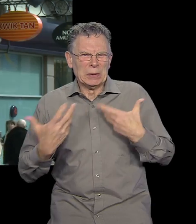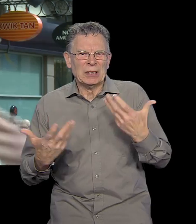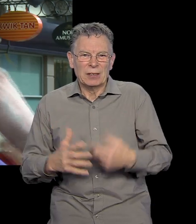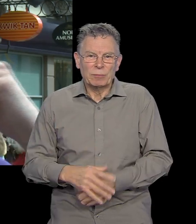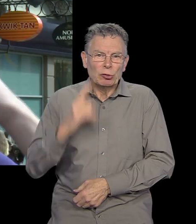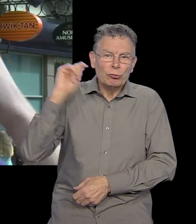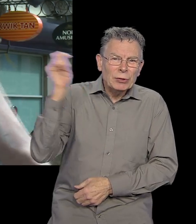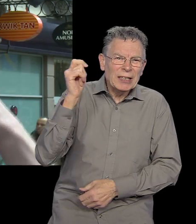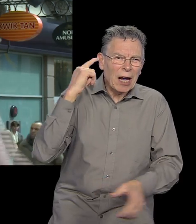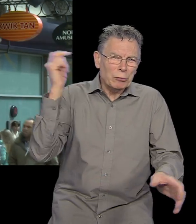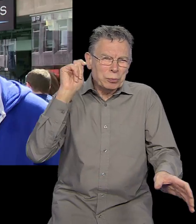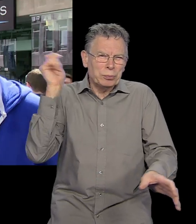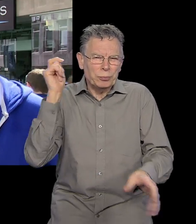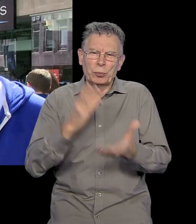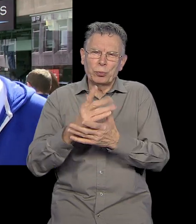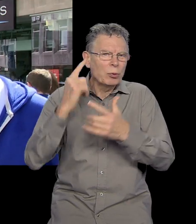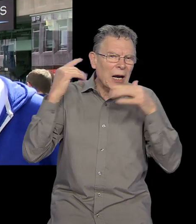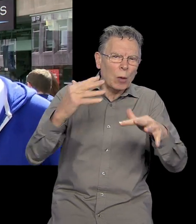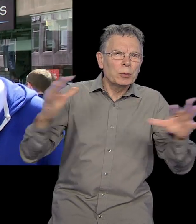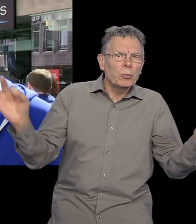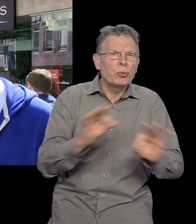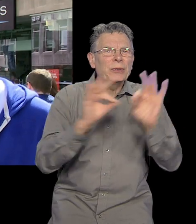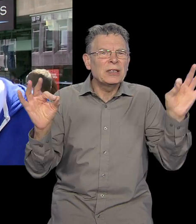It's ringing in your ear from loud music. Hey.